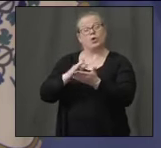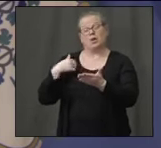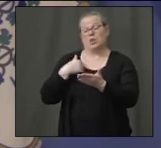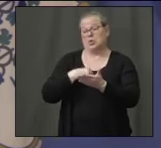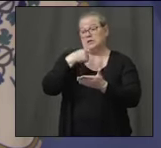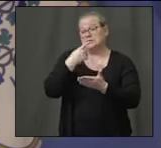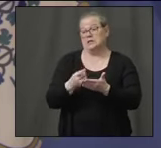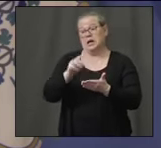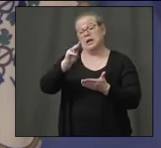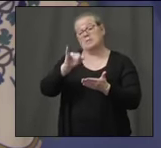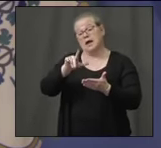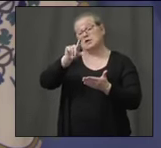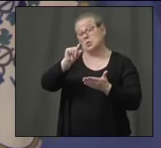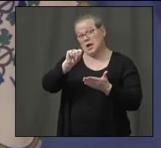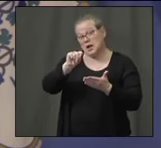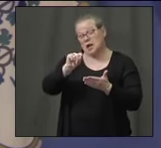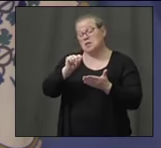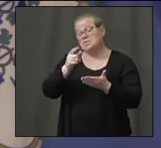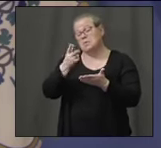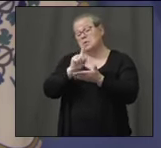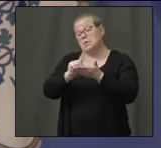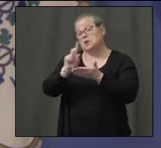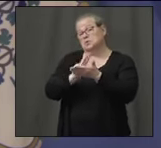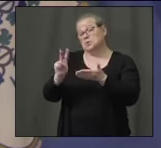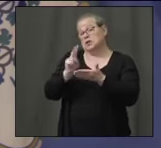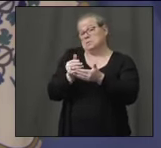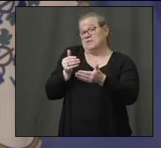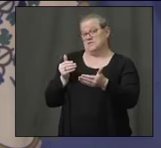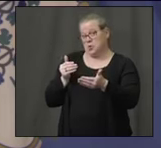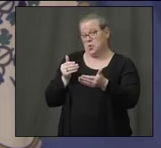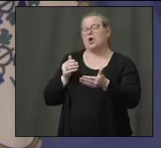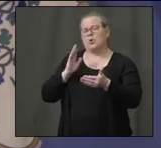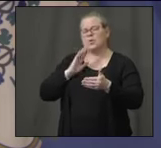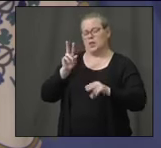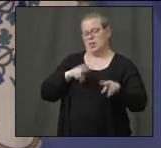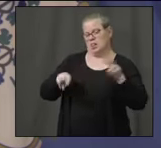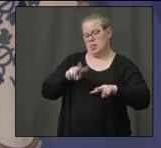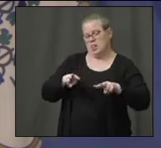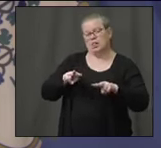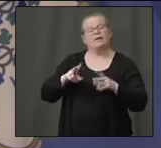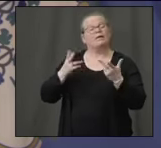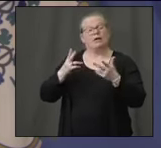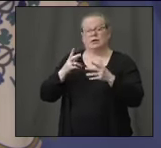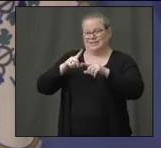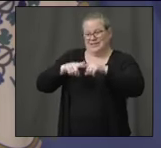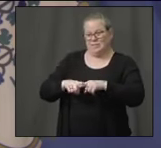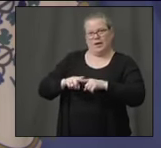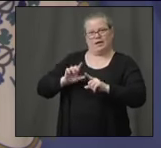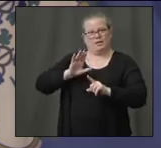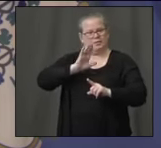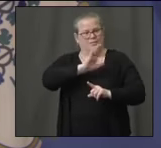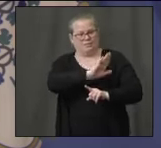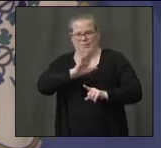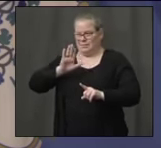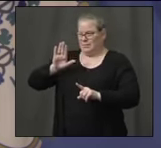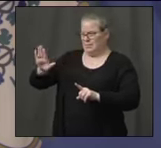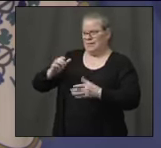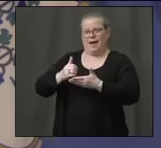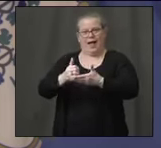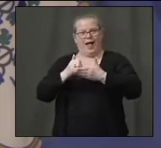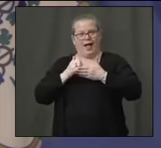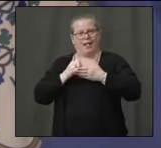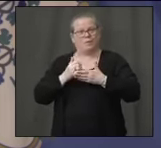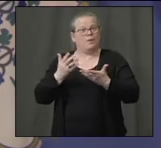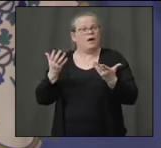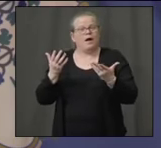based upon the help we get from these gentlemen here, we're going to have a much better idea about the level of toxicity and infections in our greater environment